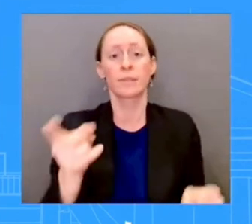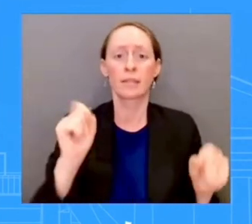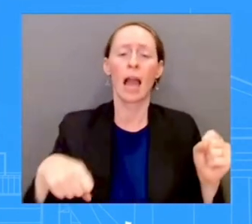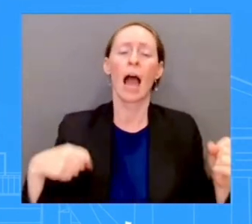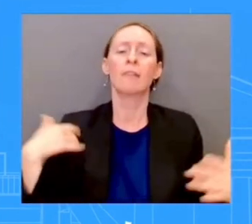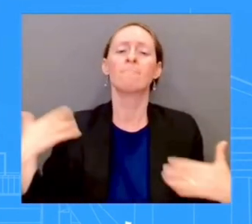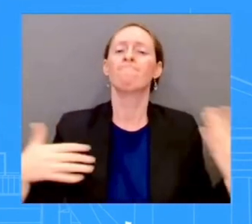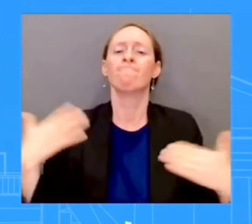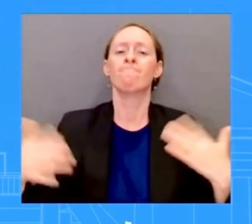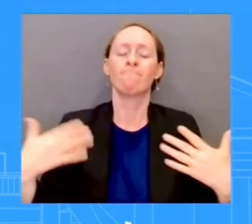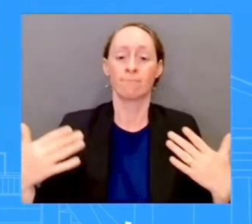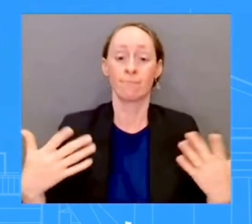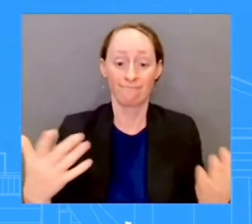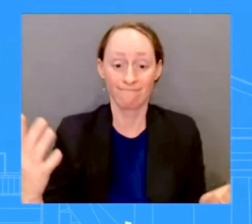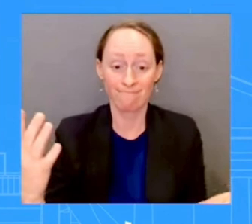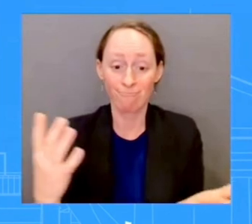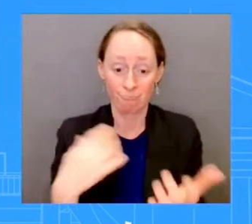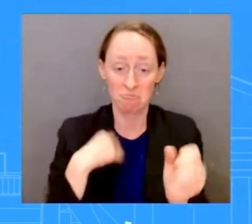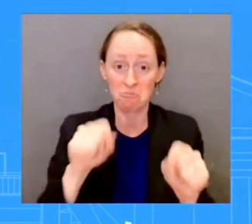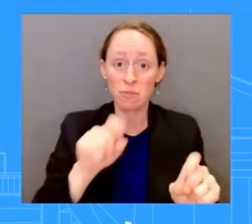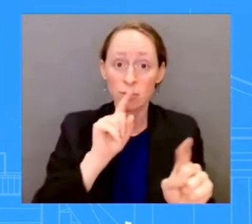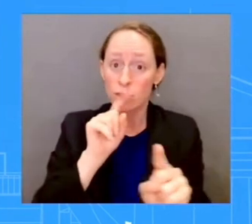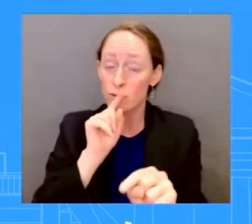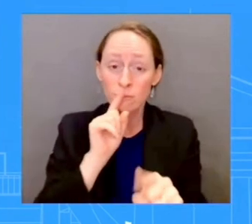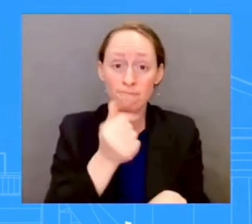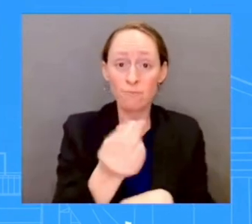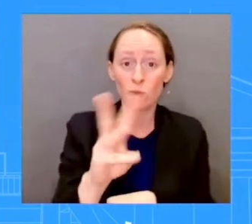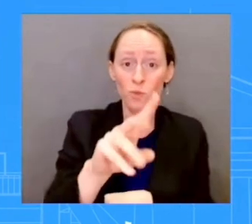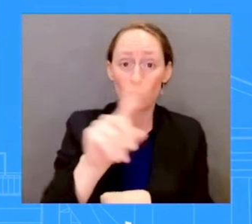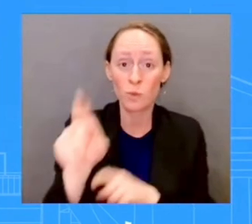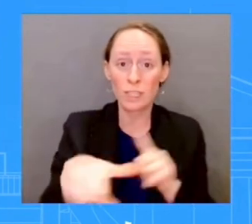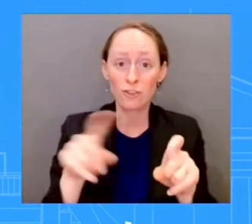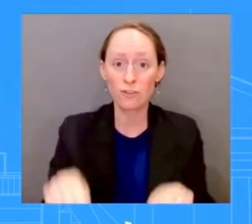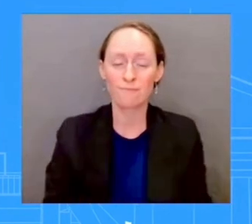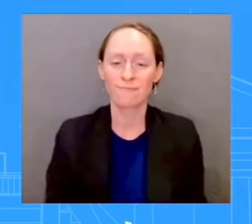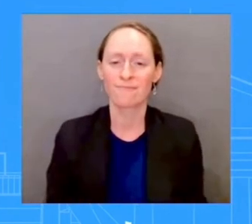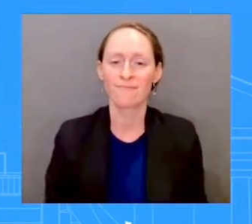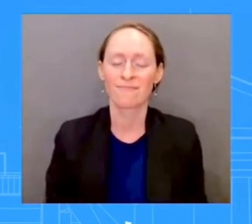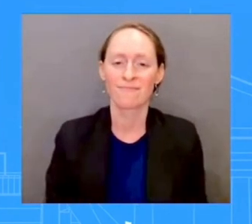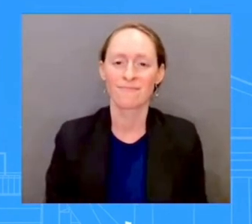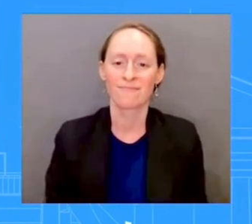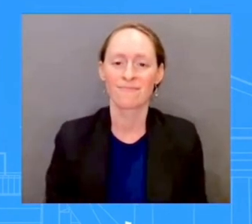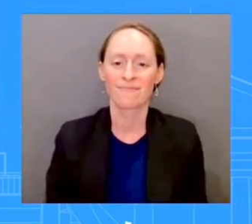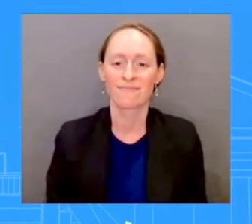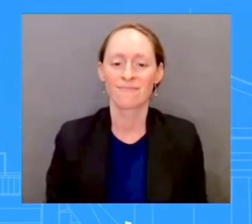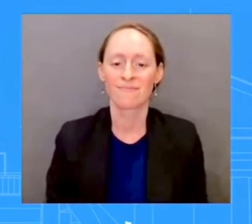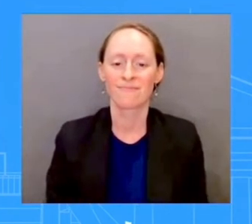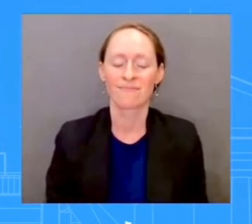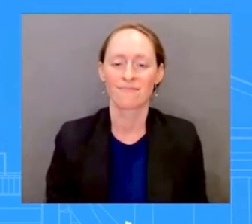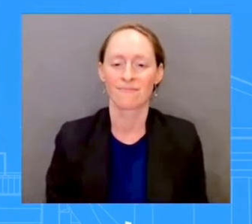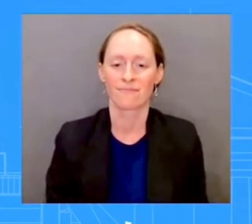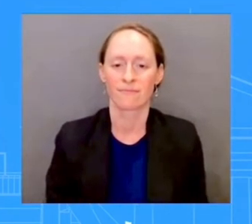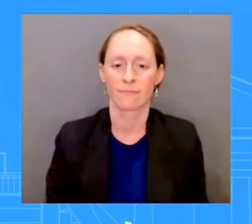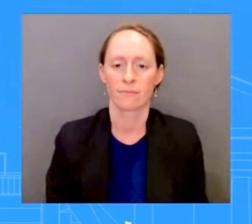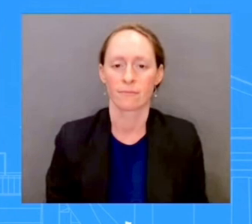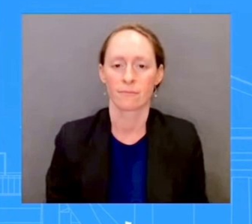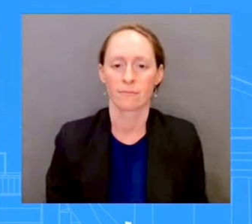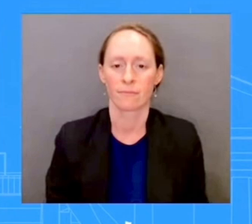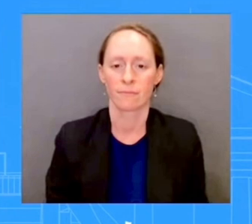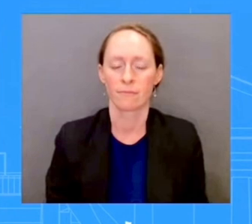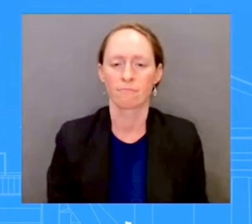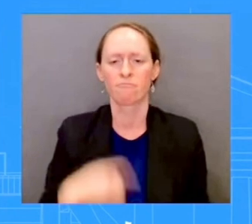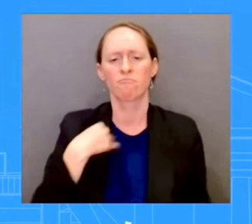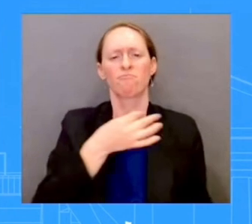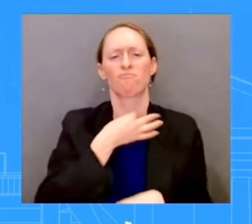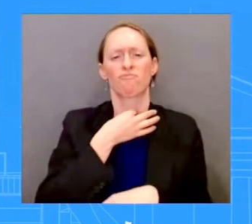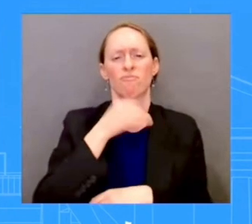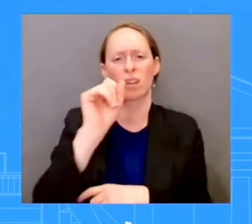Can you say a few words about the state of the U.S. electrical grid, the outages that we saw with the DILIA, raised concerns about that. I mean,